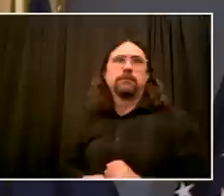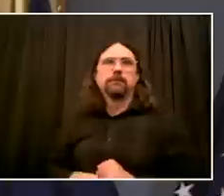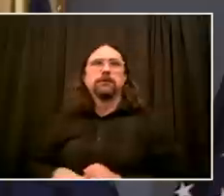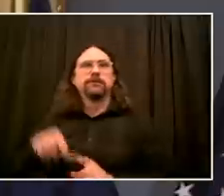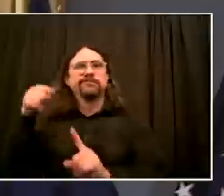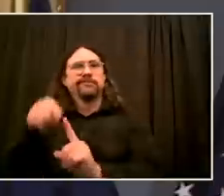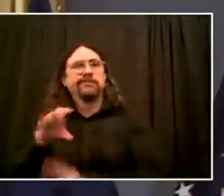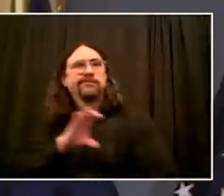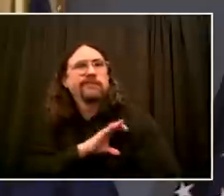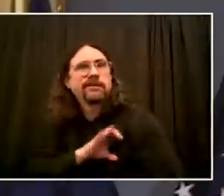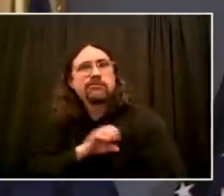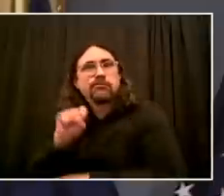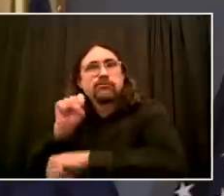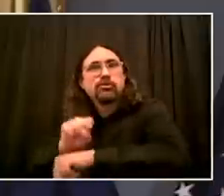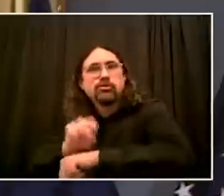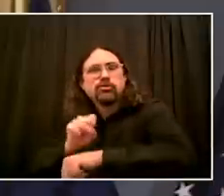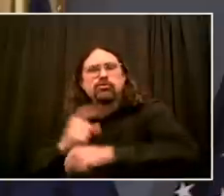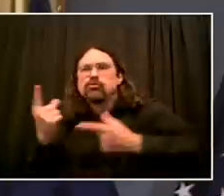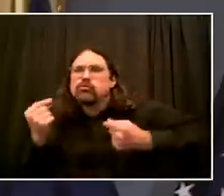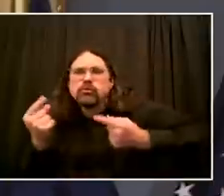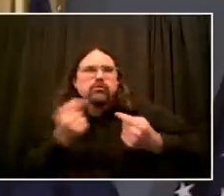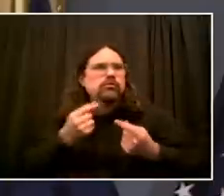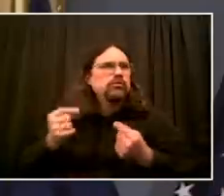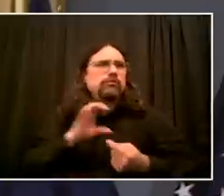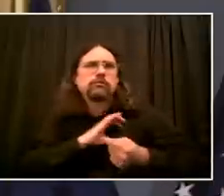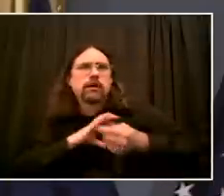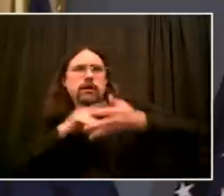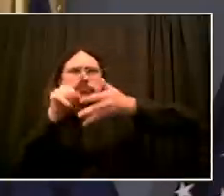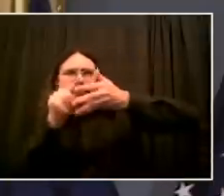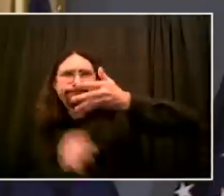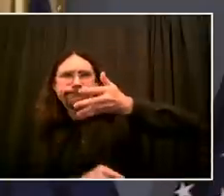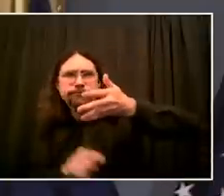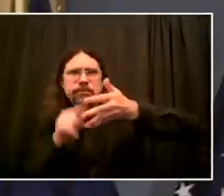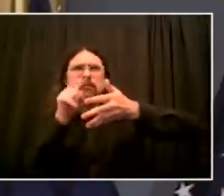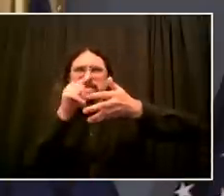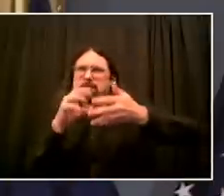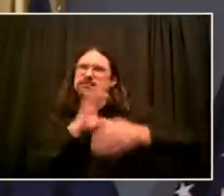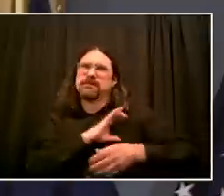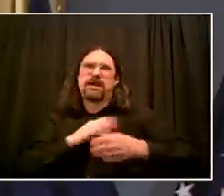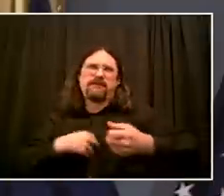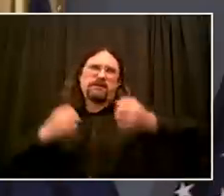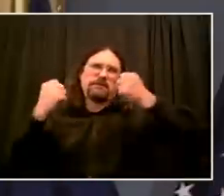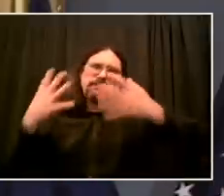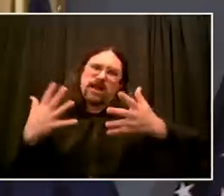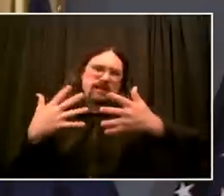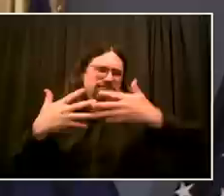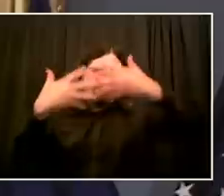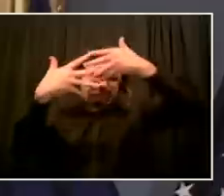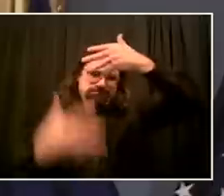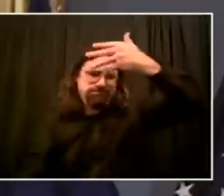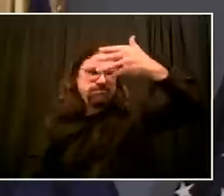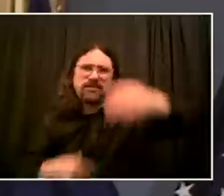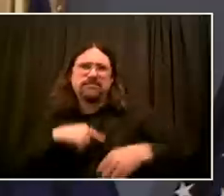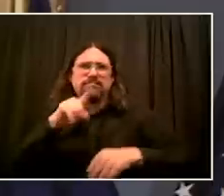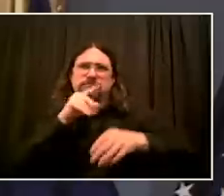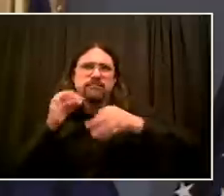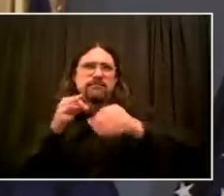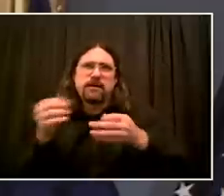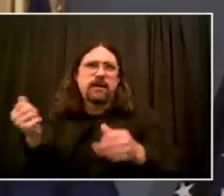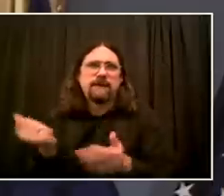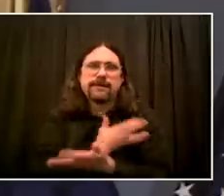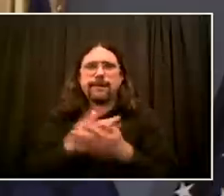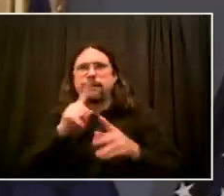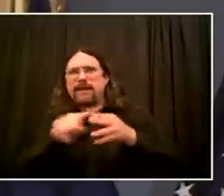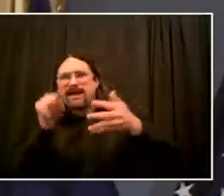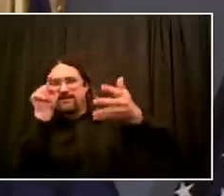many things I could go into. I'm not going to do that list today because they were all the right things to do and the right direction, but they were not enough. And we